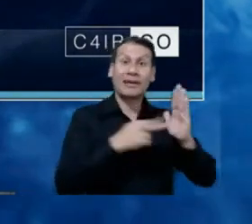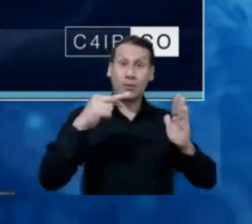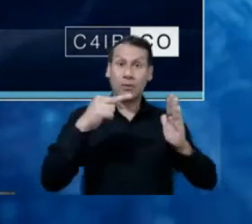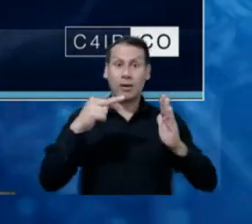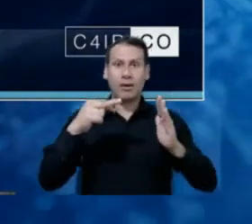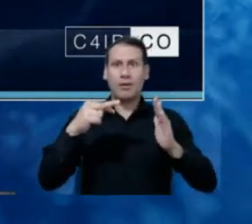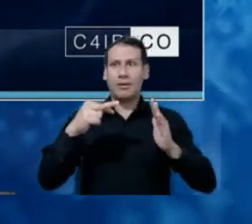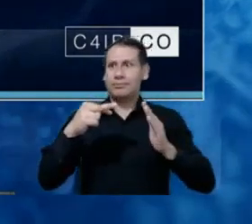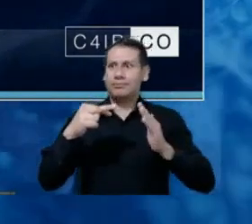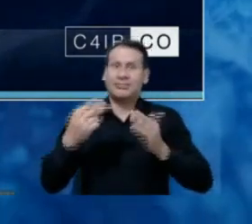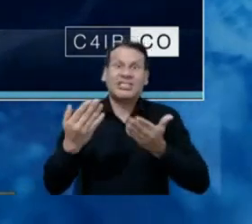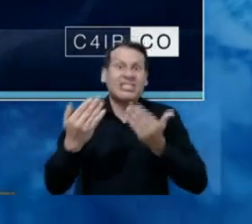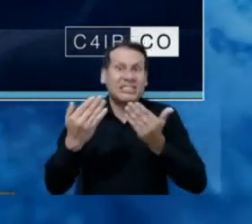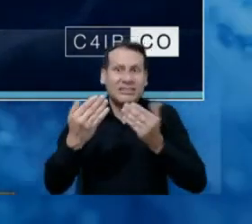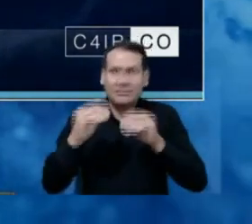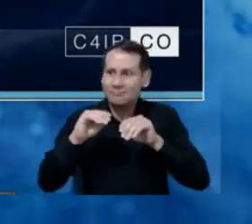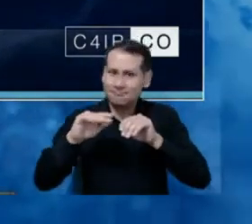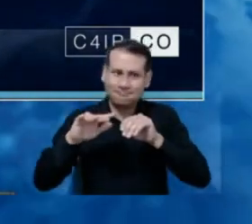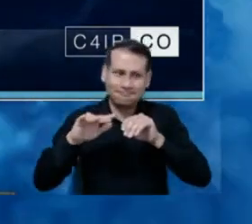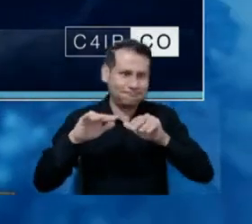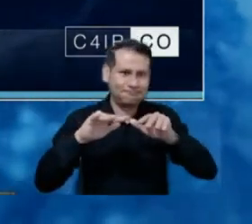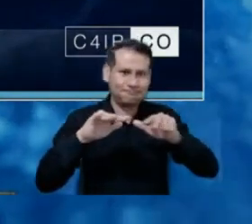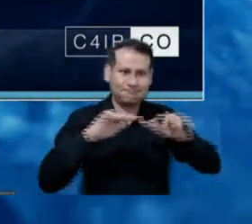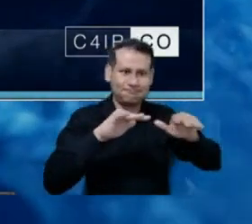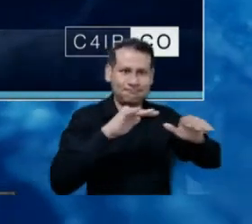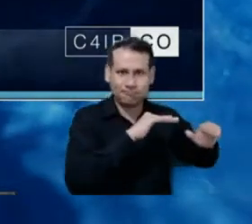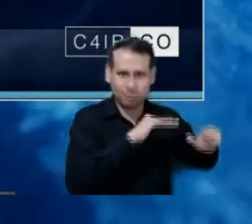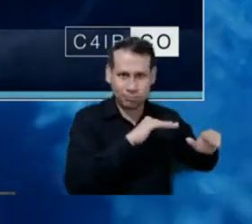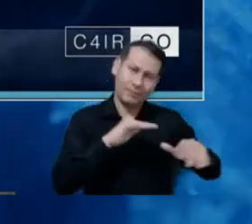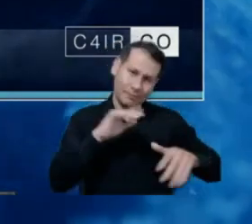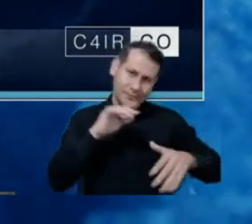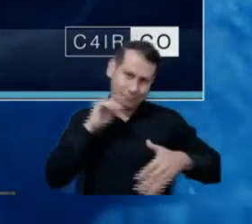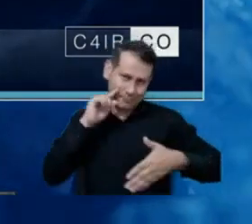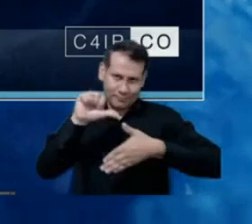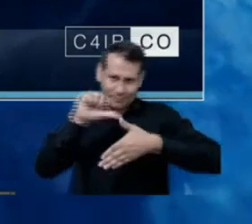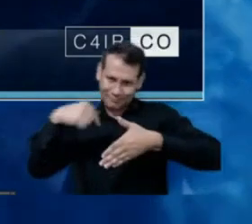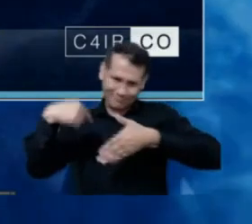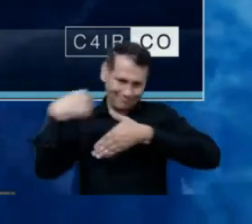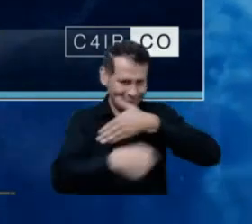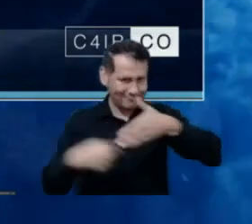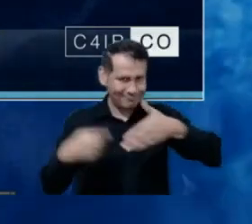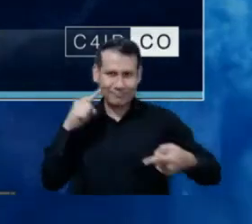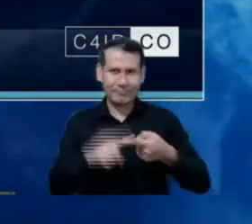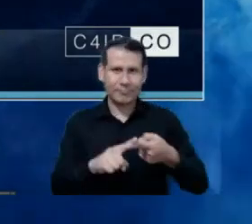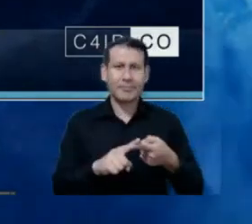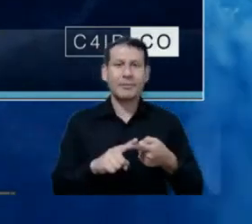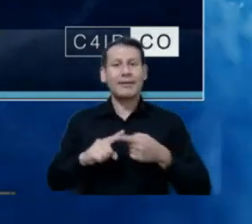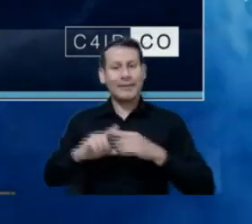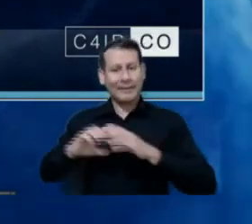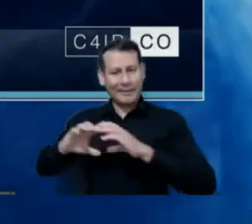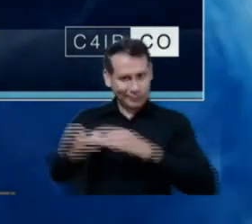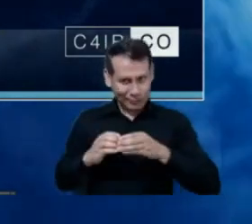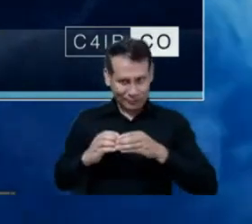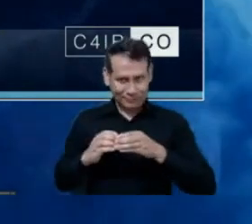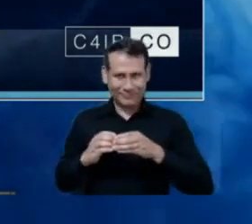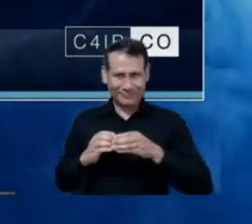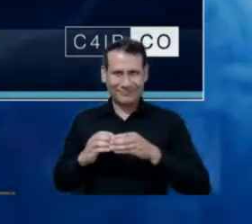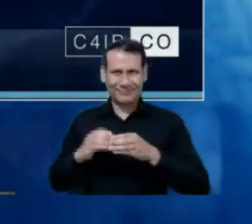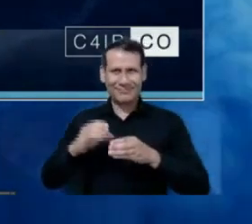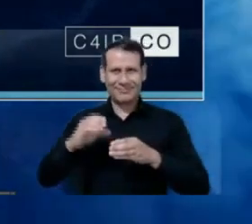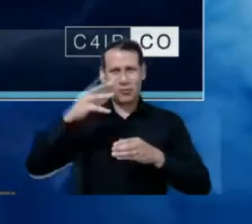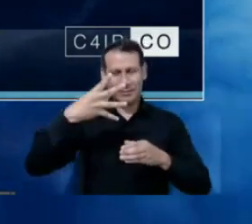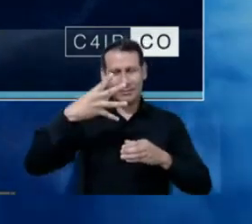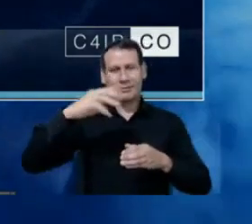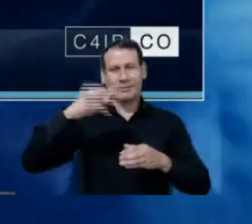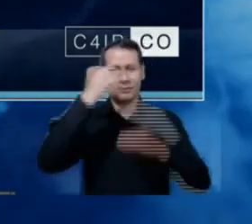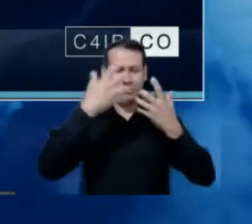inclusion of these technologies, for inclusive and sustainable development of Latin Americans. So, this is an organism that is affiliated